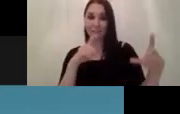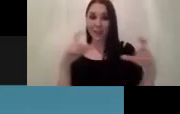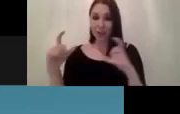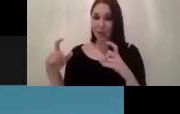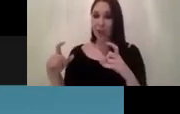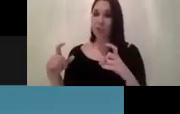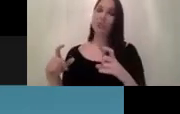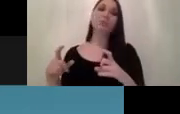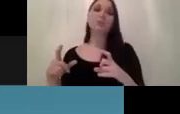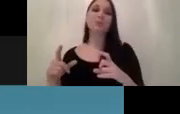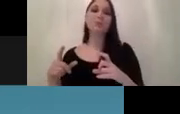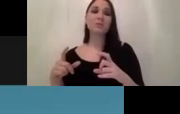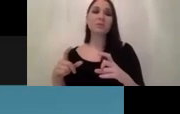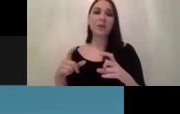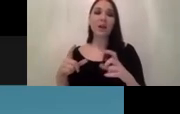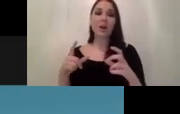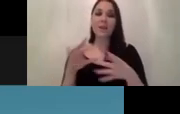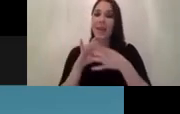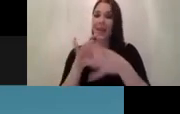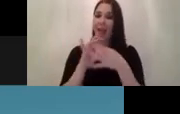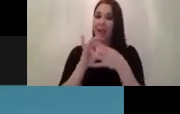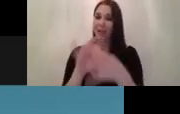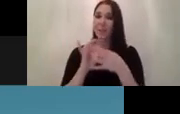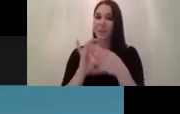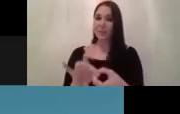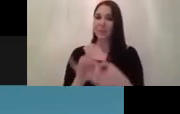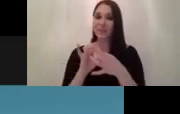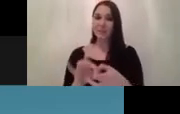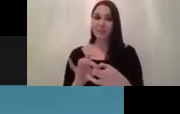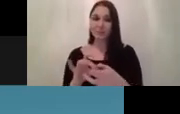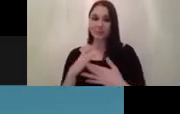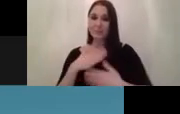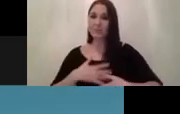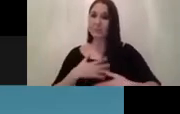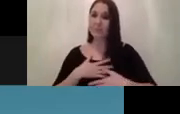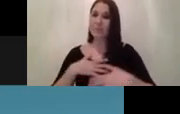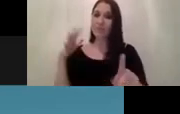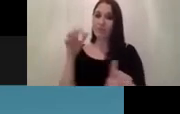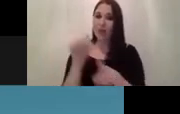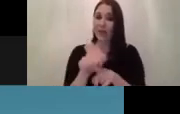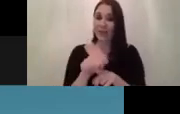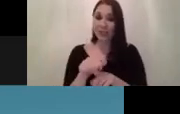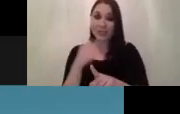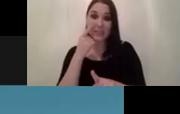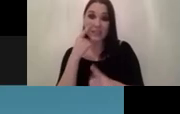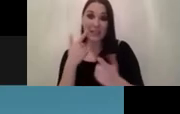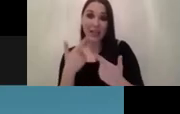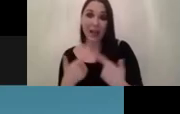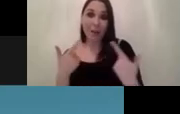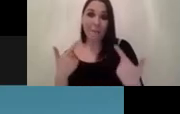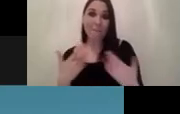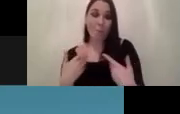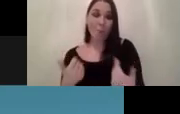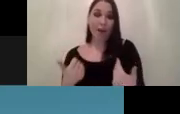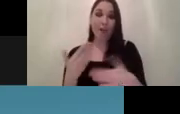demographic distributions and engagement and emotion recognition you would have to see how much this how well this